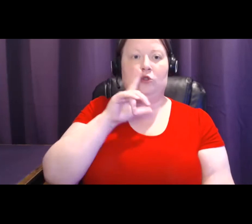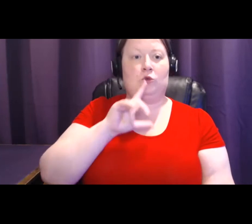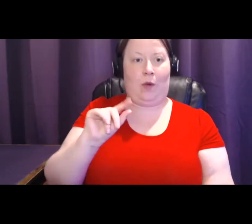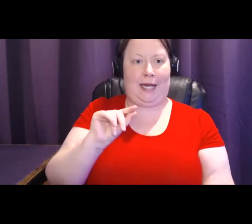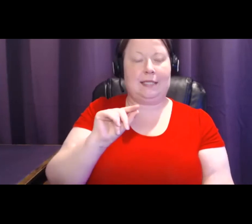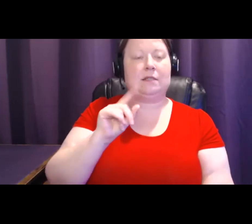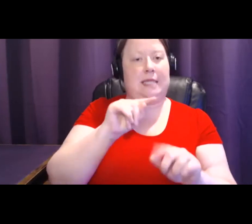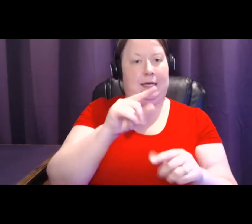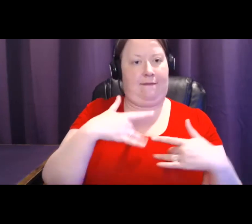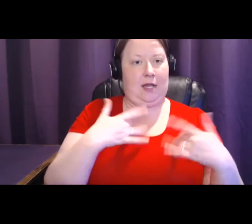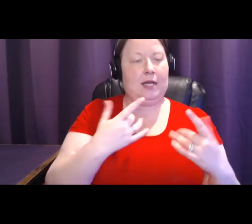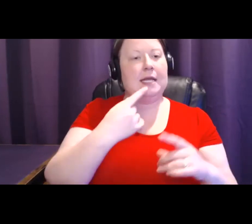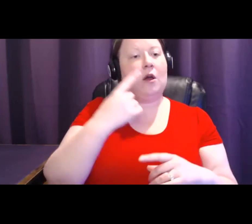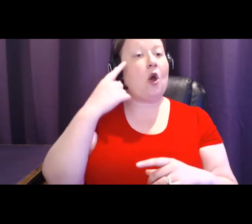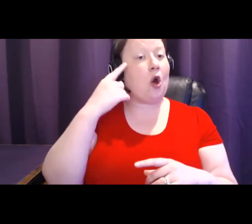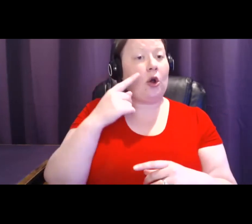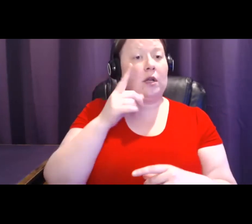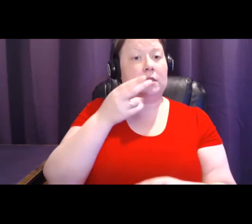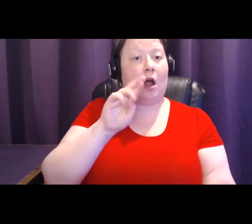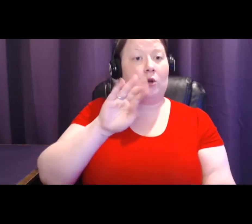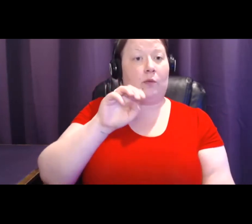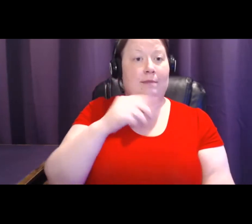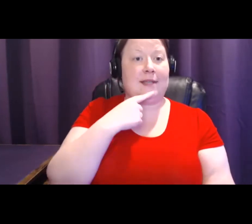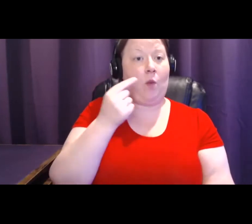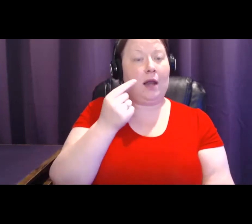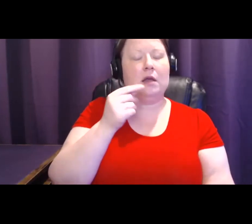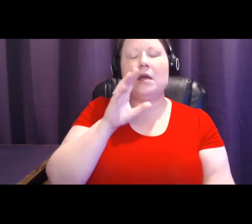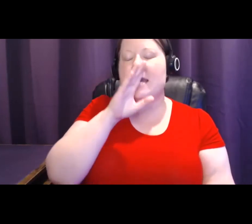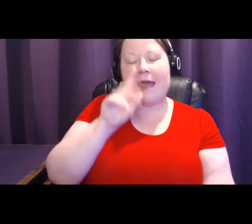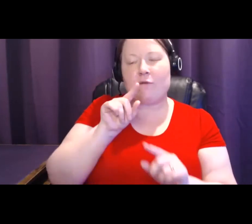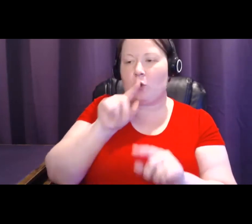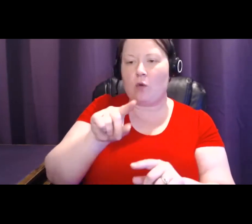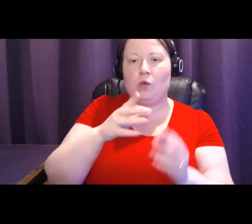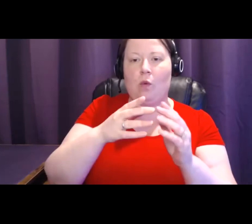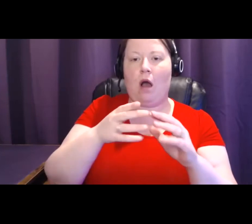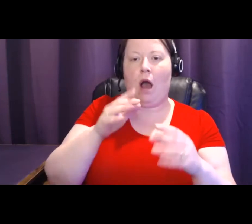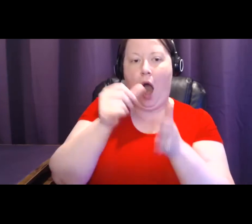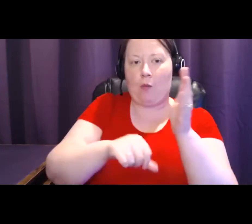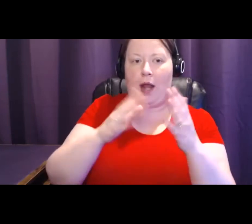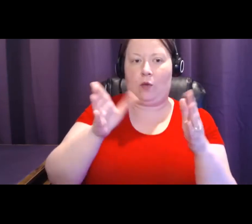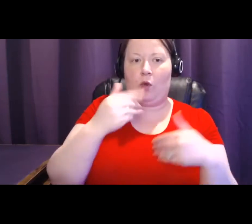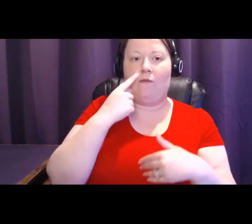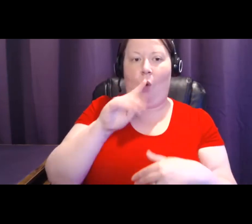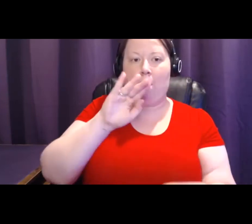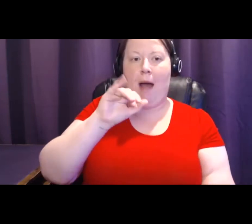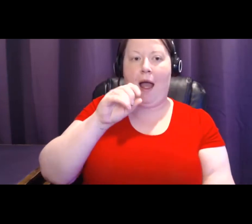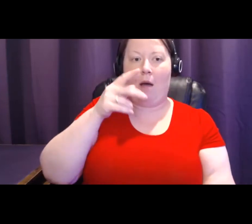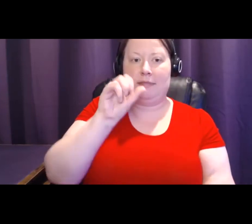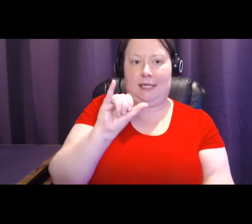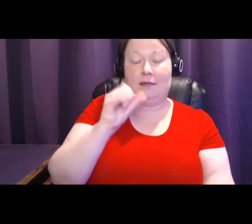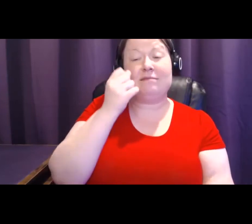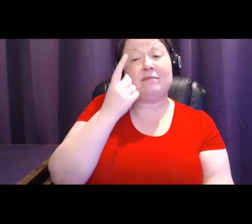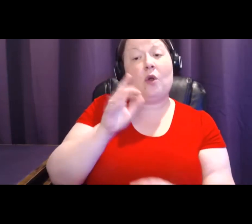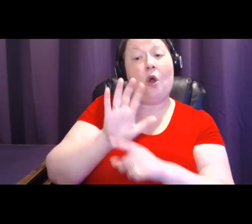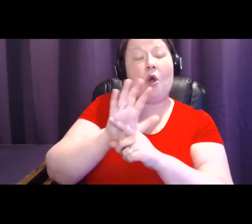should never go to an operating room to get a biopsy. Well, come to find out, that woman's mother-in-law was scheduled to do just